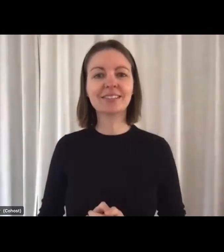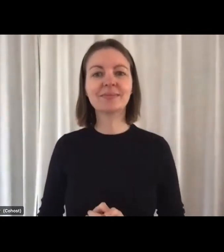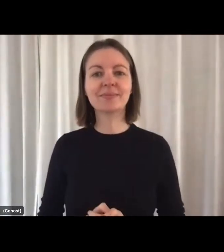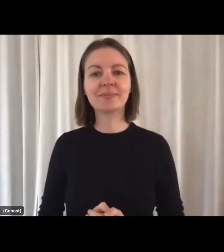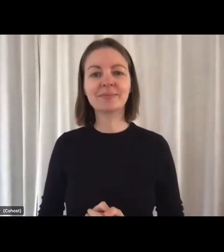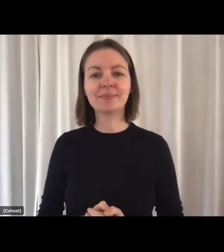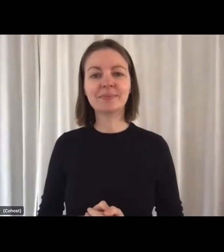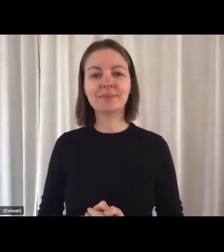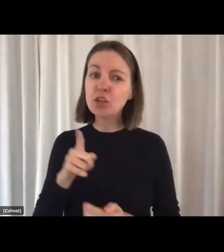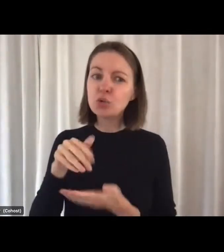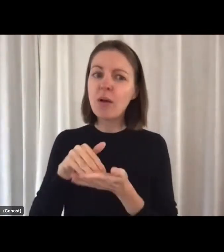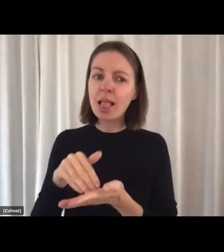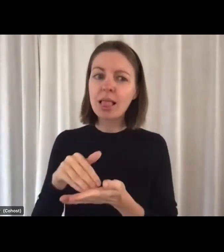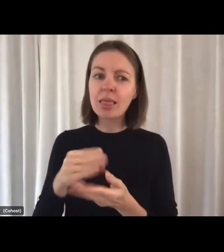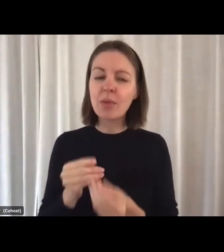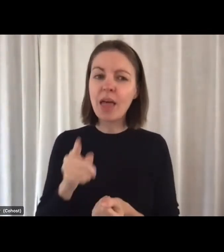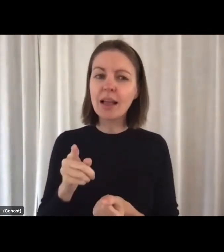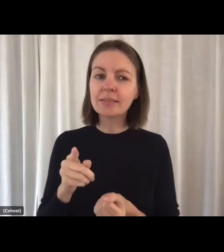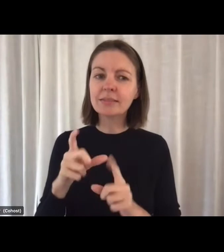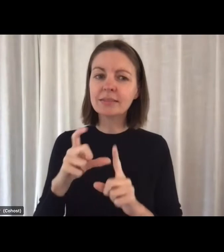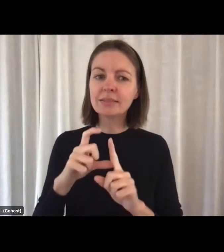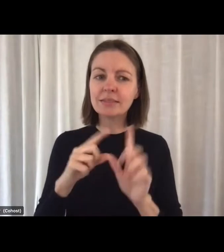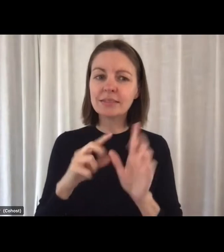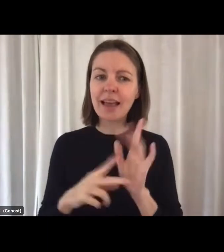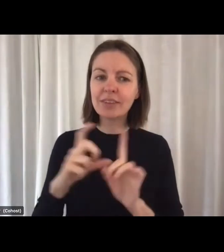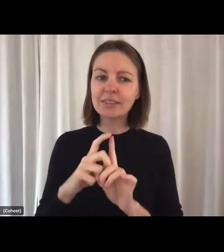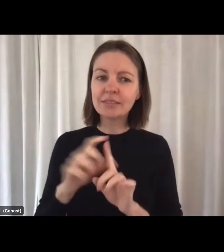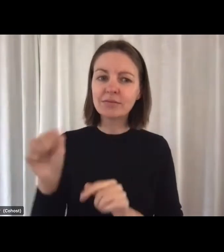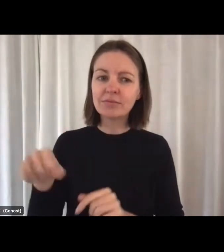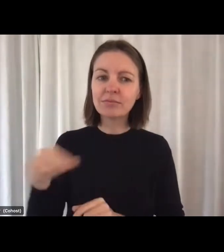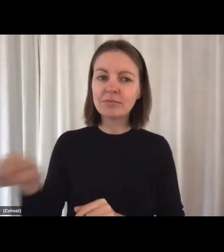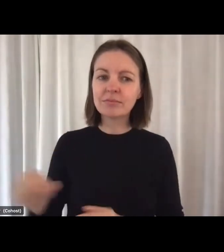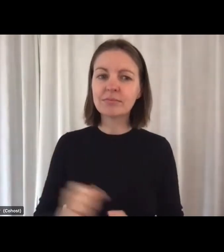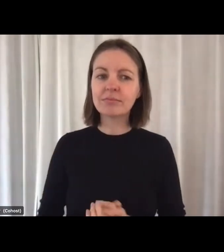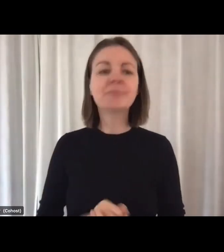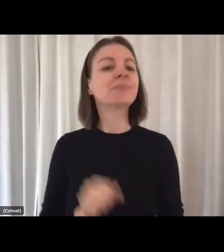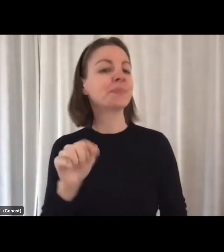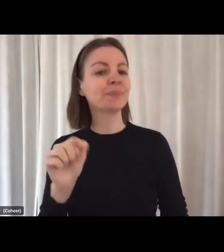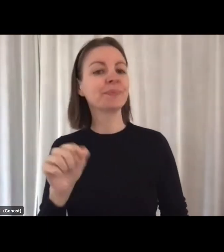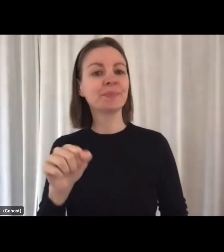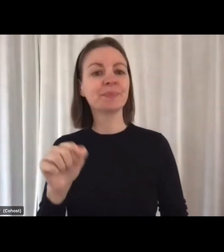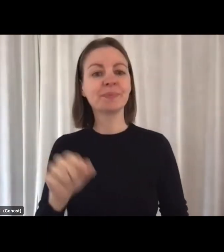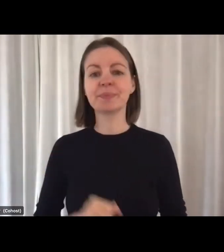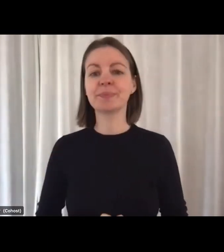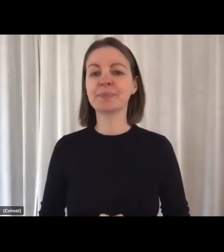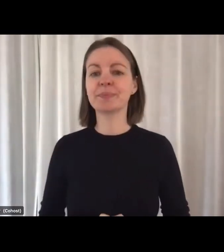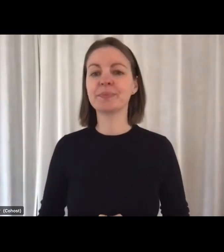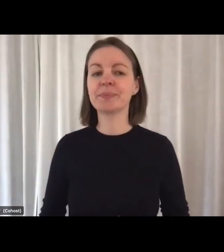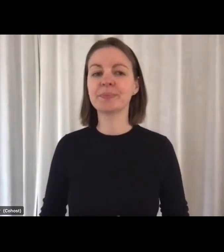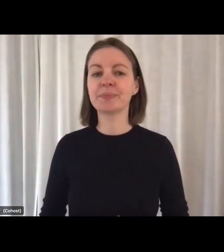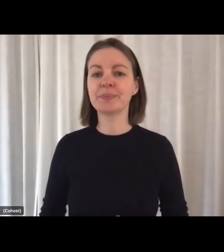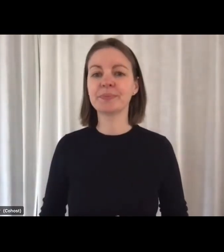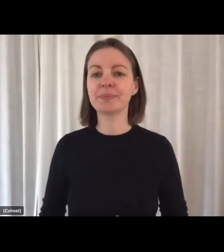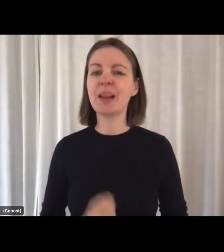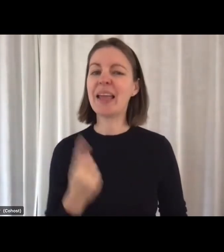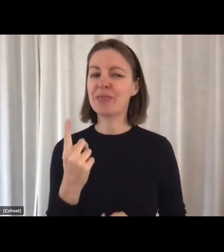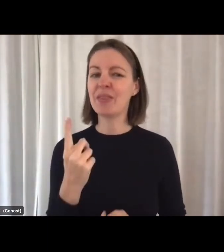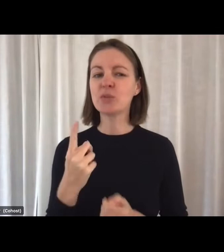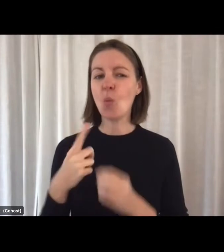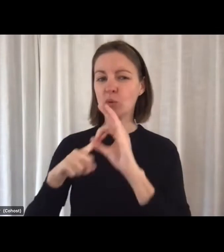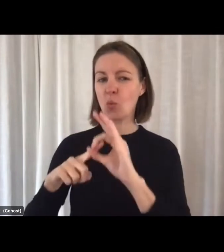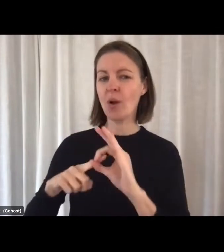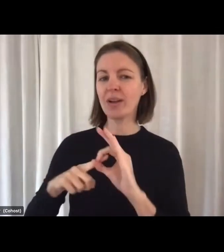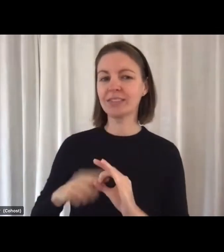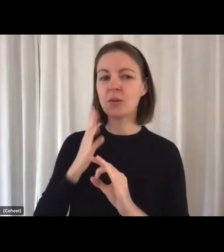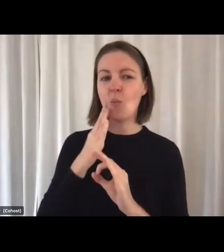Do you assist with that, David? I guess we're, yeah. Yes. That's one of the screening questions. So